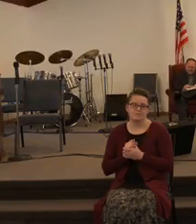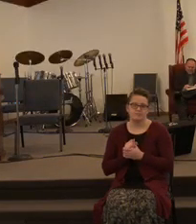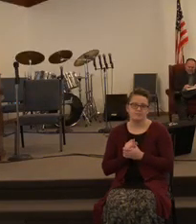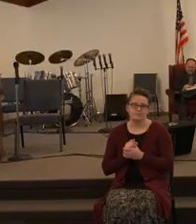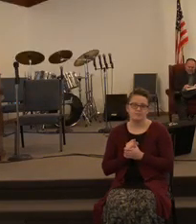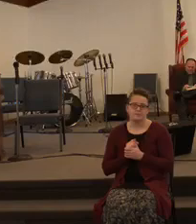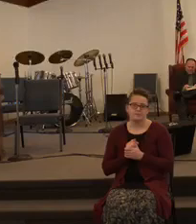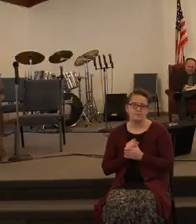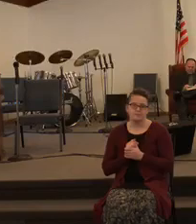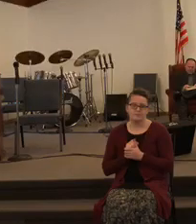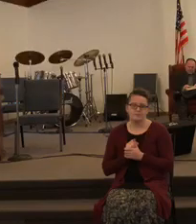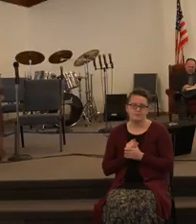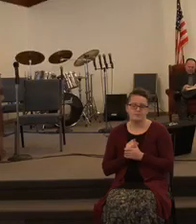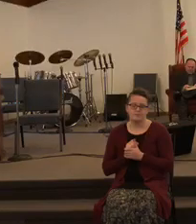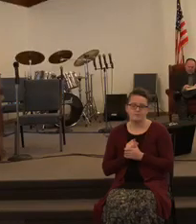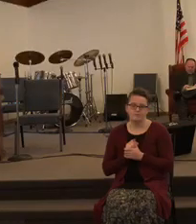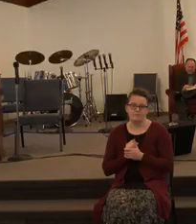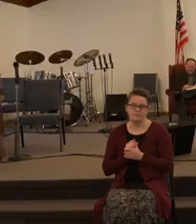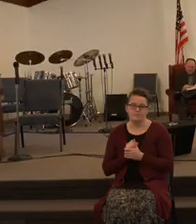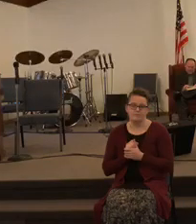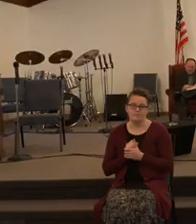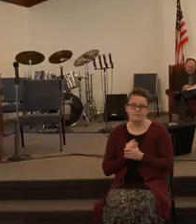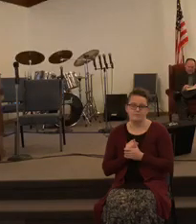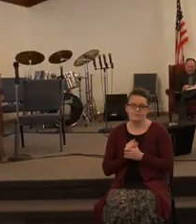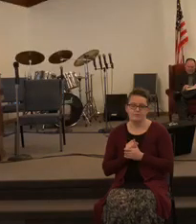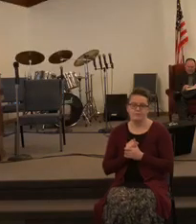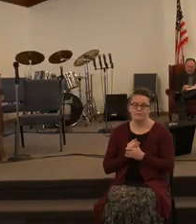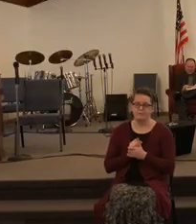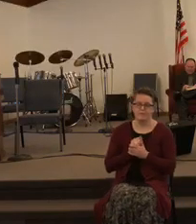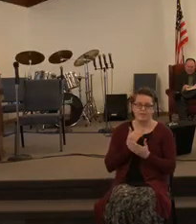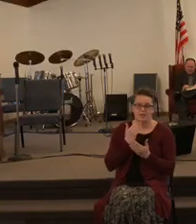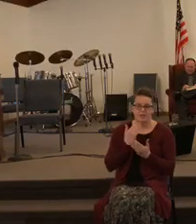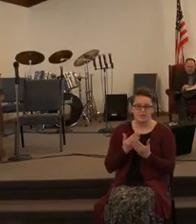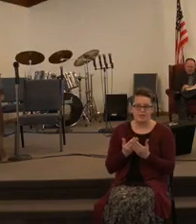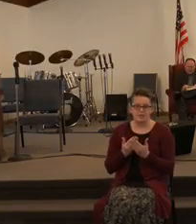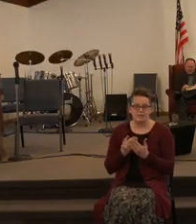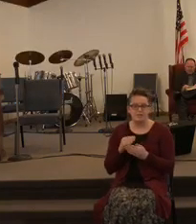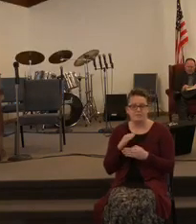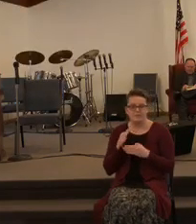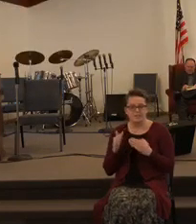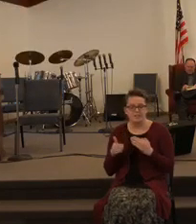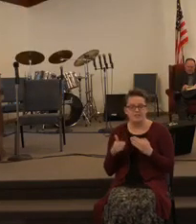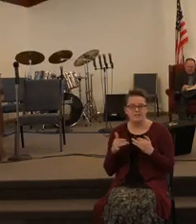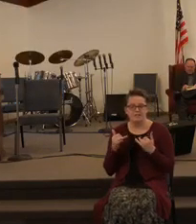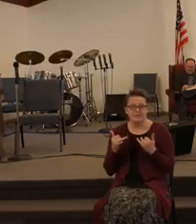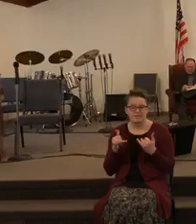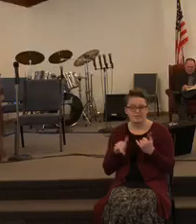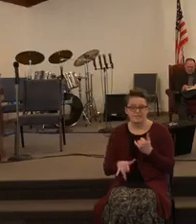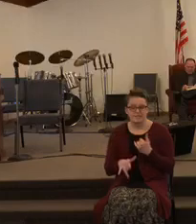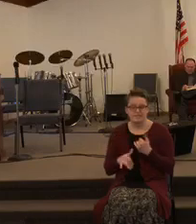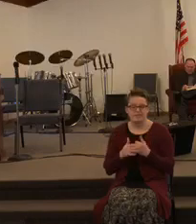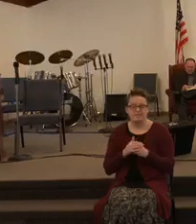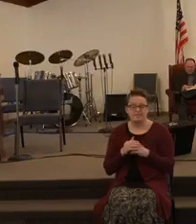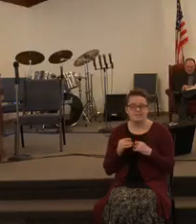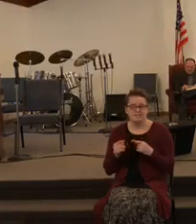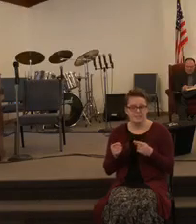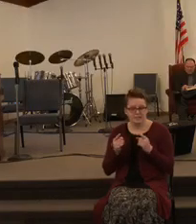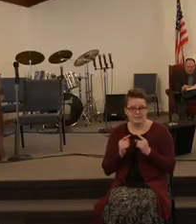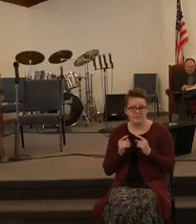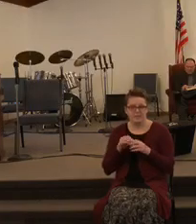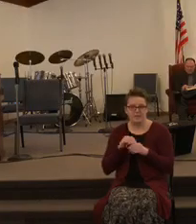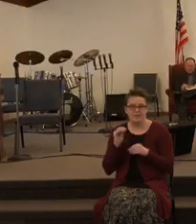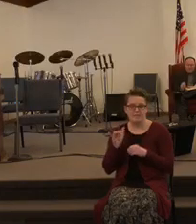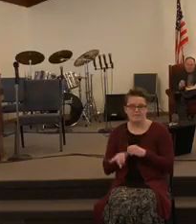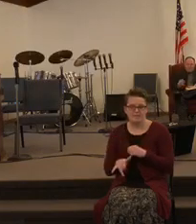But it's good to be at the end of this thing or coming out of this thing and then